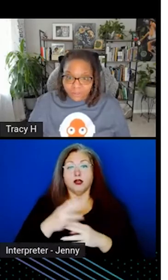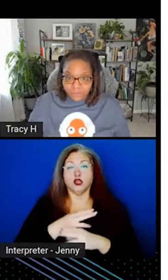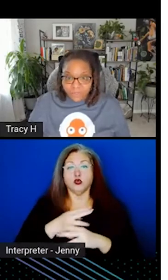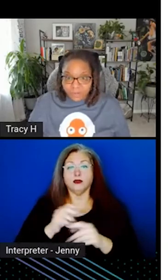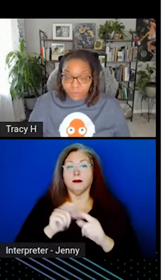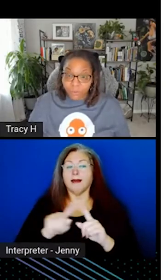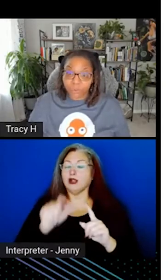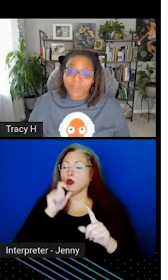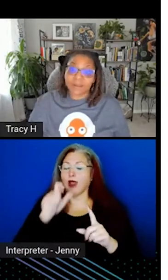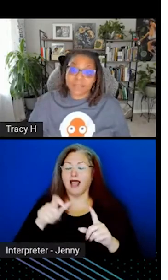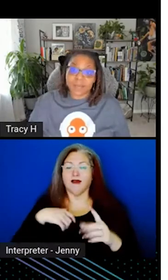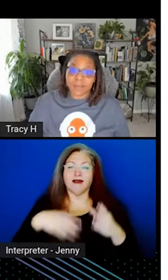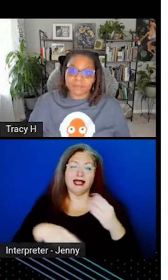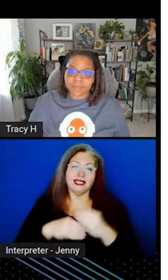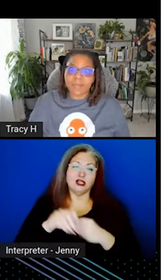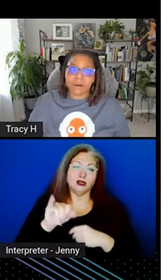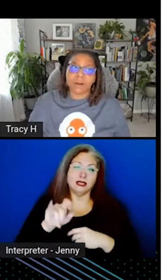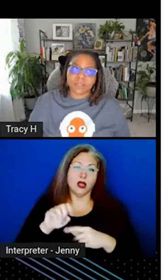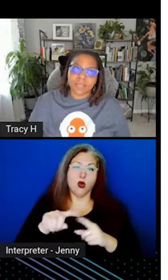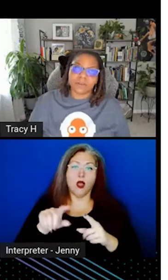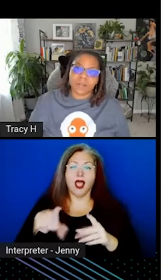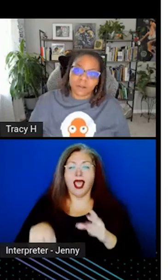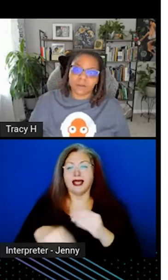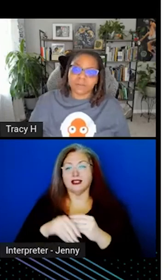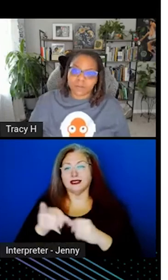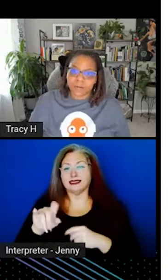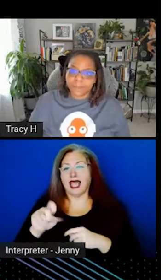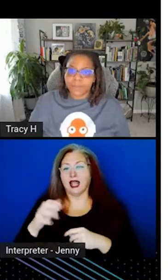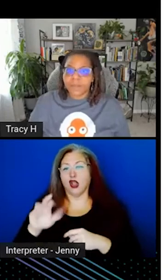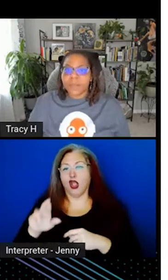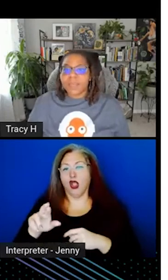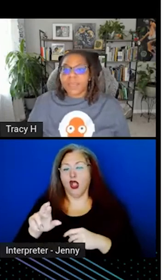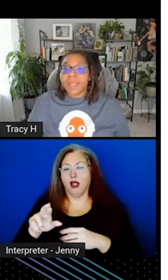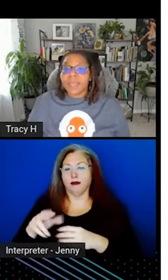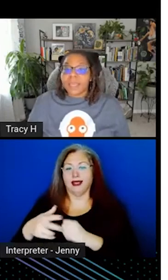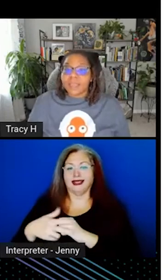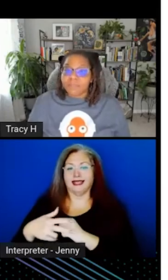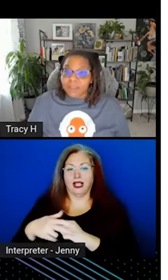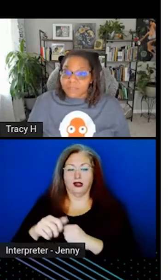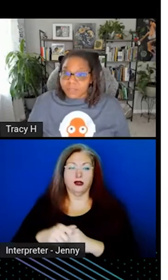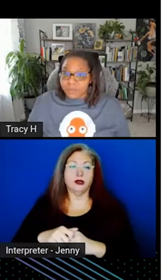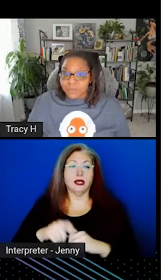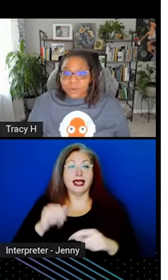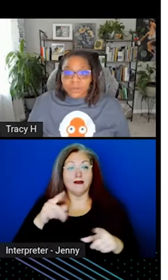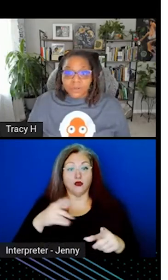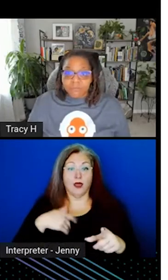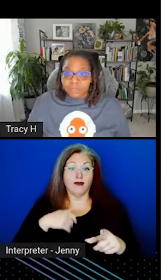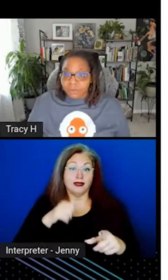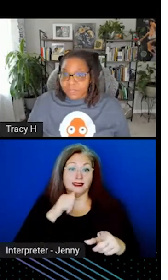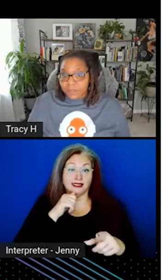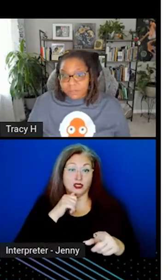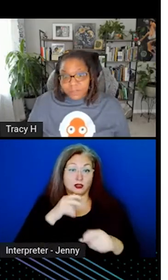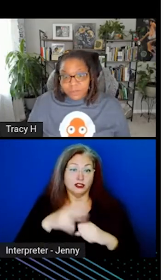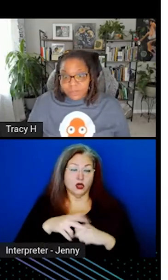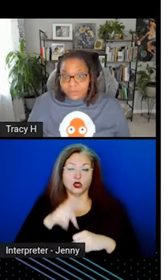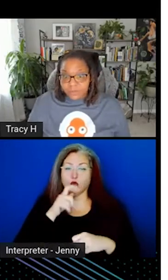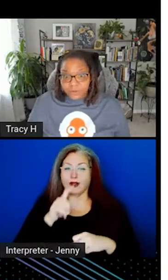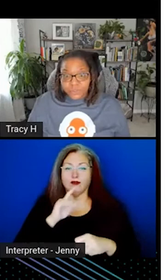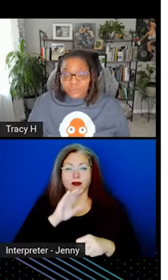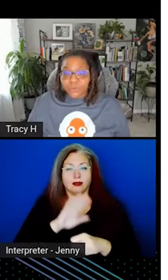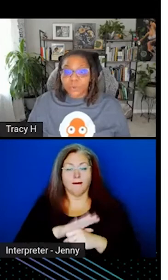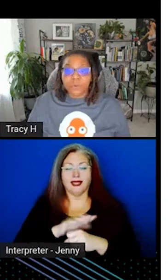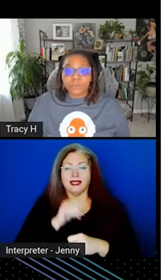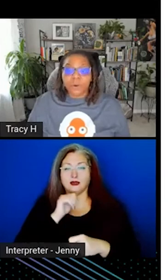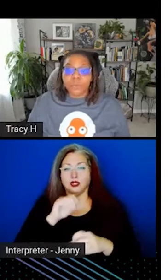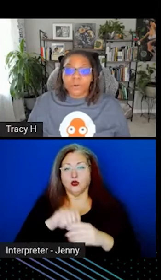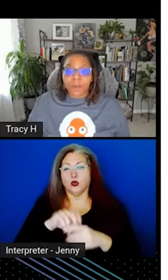an additional site or without a sidecar container at all, sorry. If you have a secret store, you don't need to commit your secrets to version